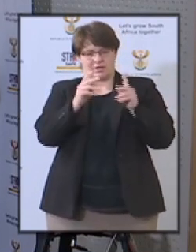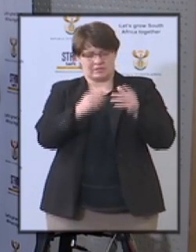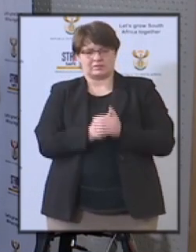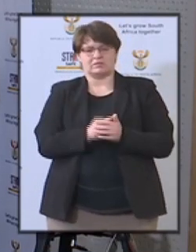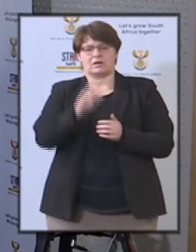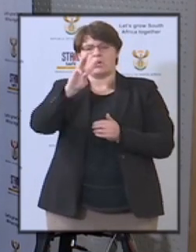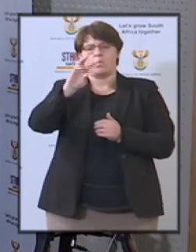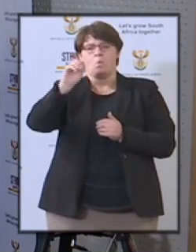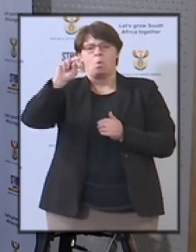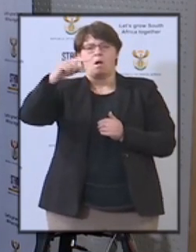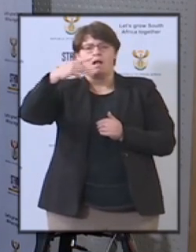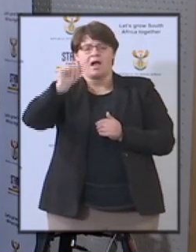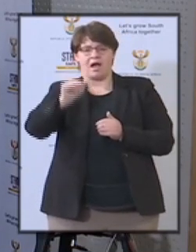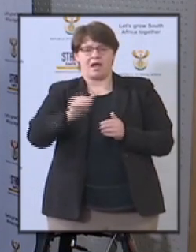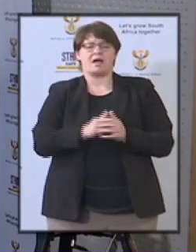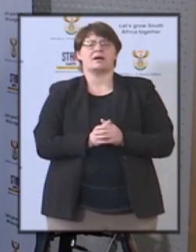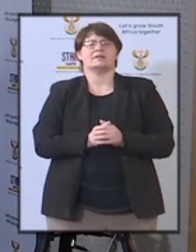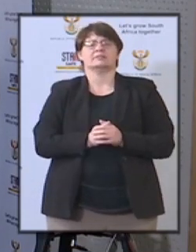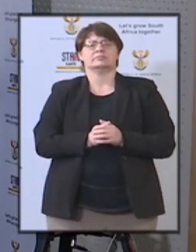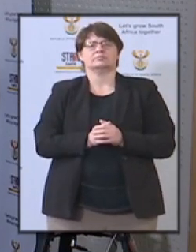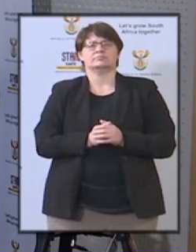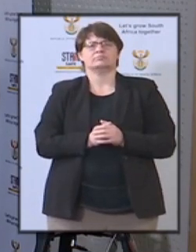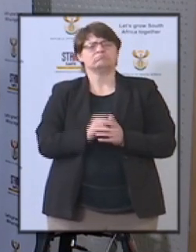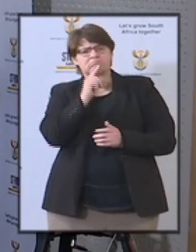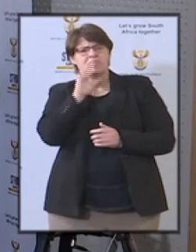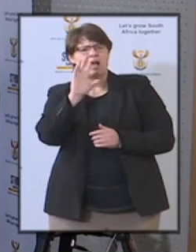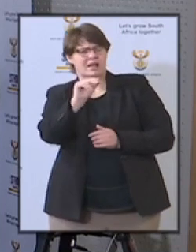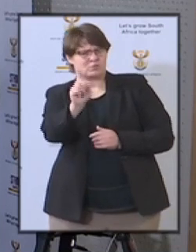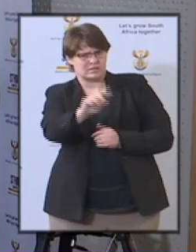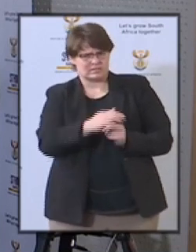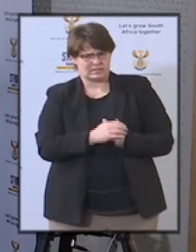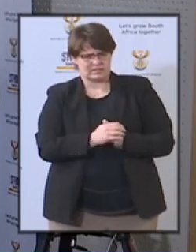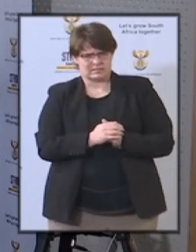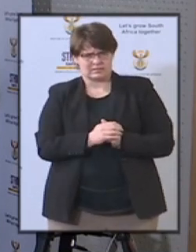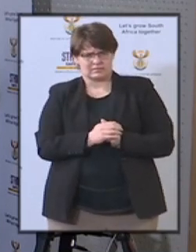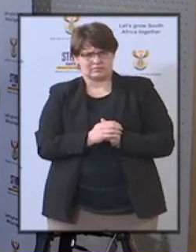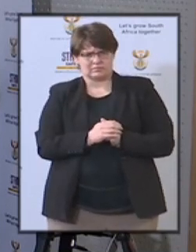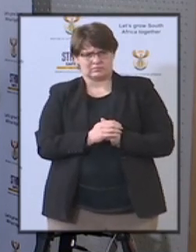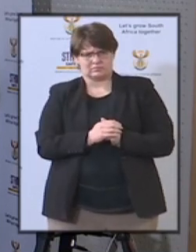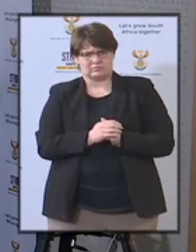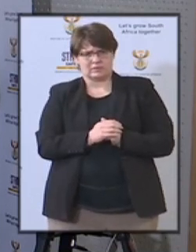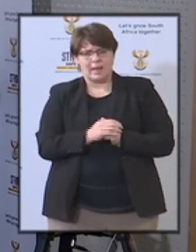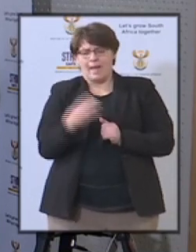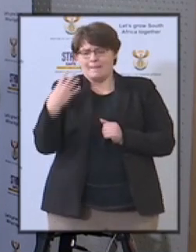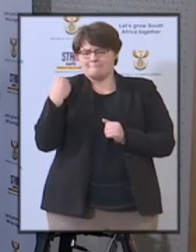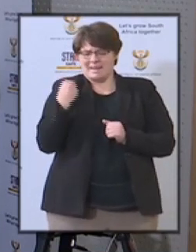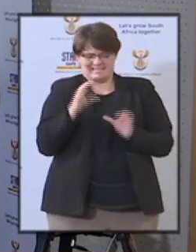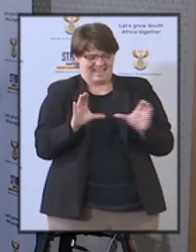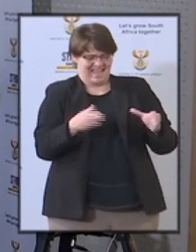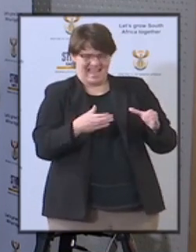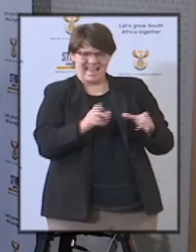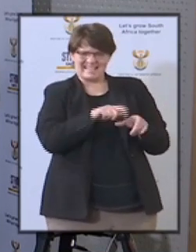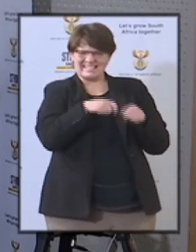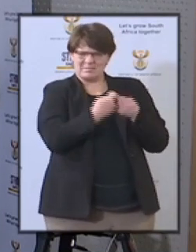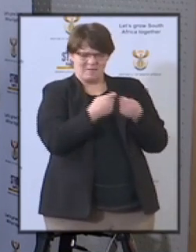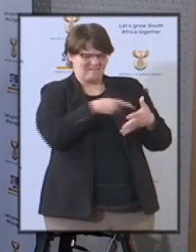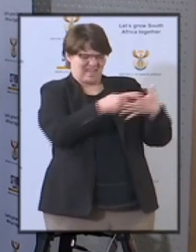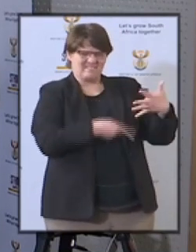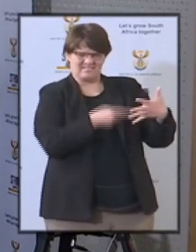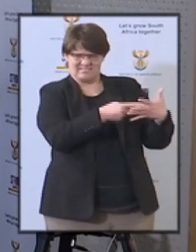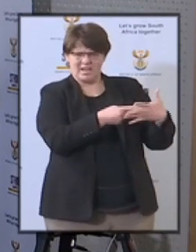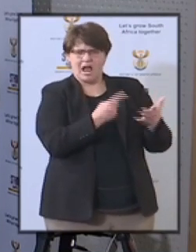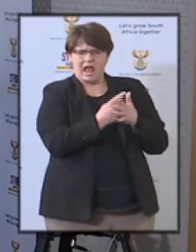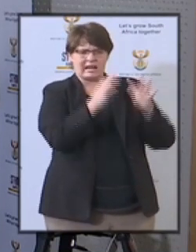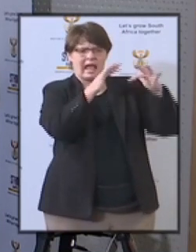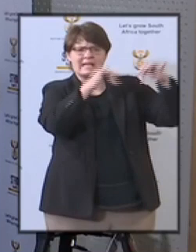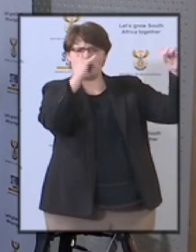asirai from inkonjan fm is asking the inter inter ministerial task team comprises of cabinet ministers